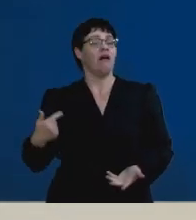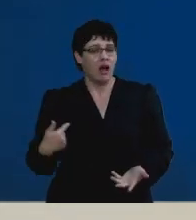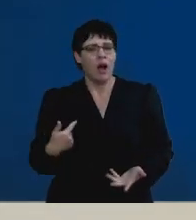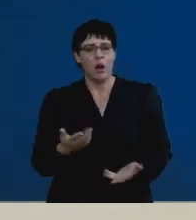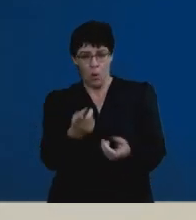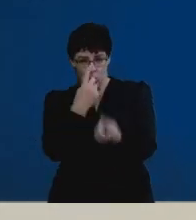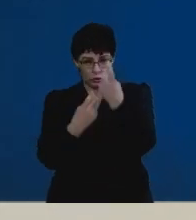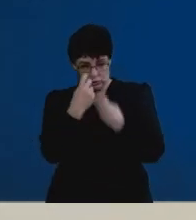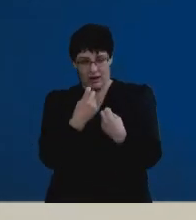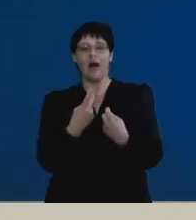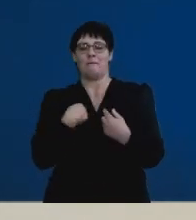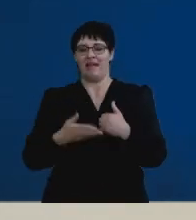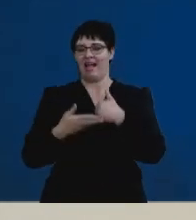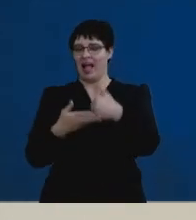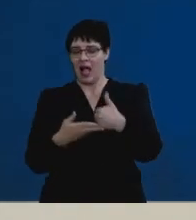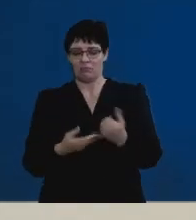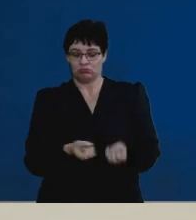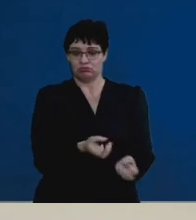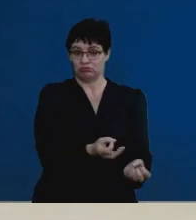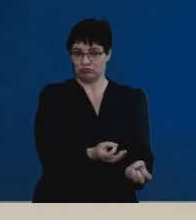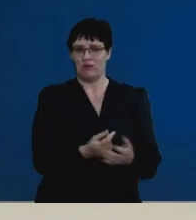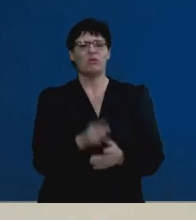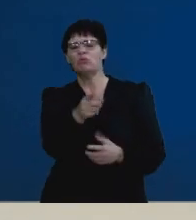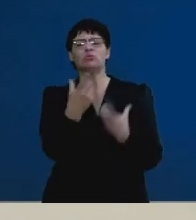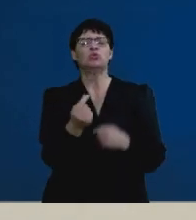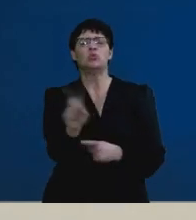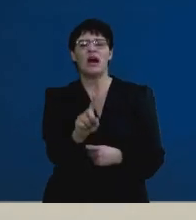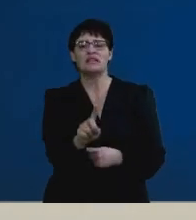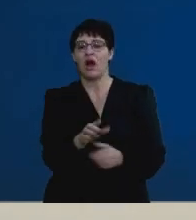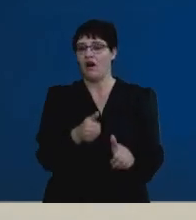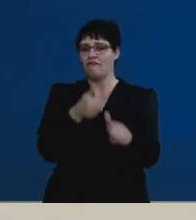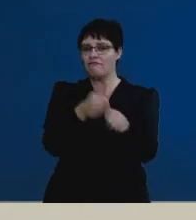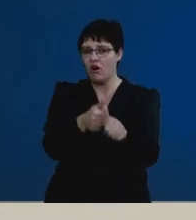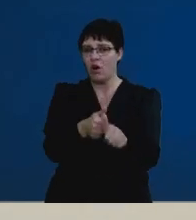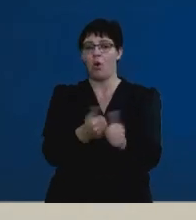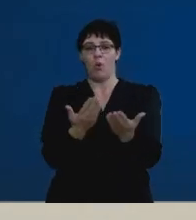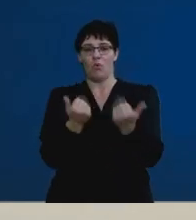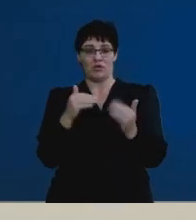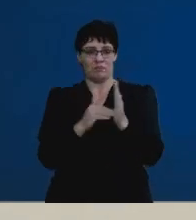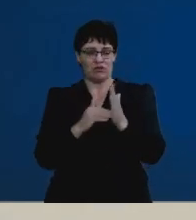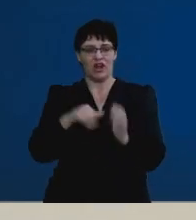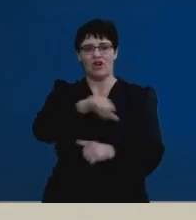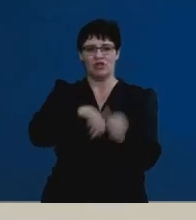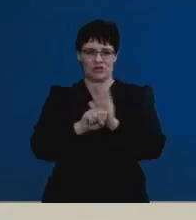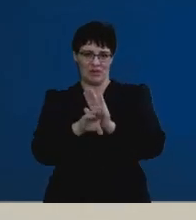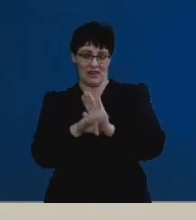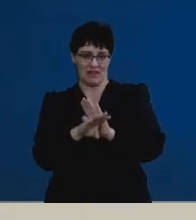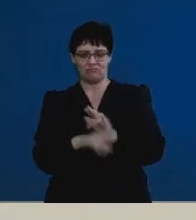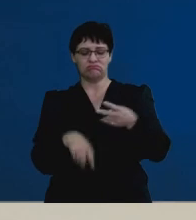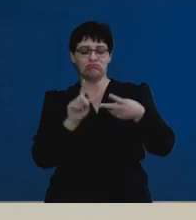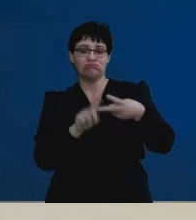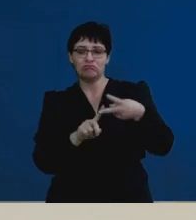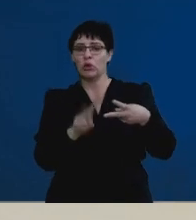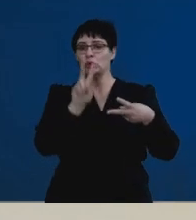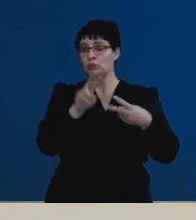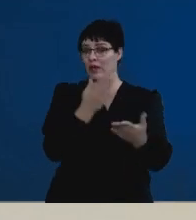all your questions through to us. All you need to do is follow Wozmatrix social media pages and download the To and Able